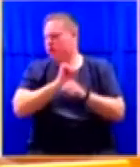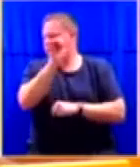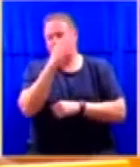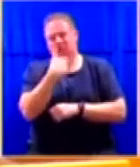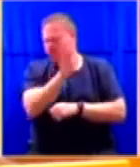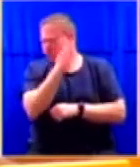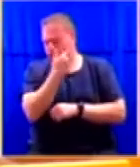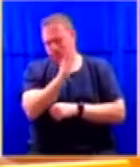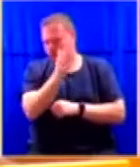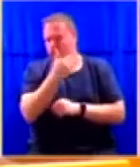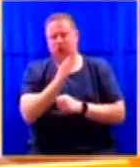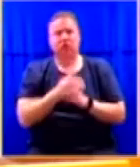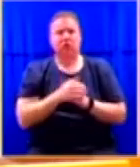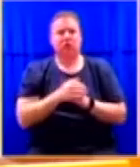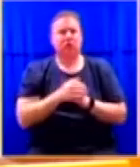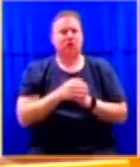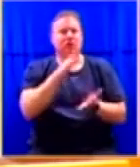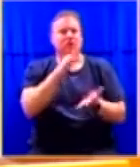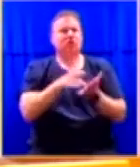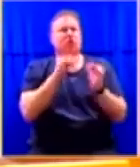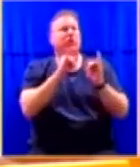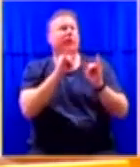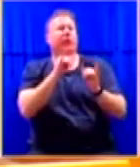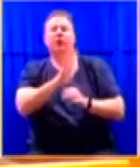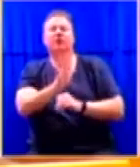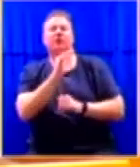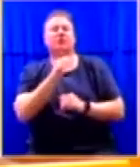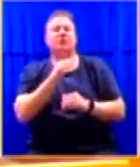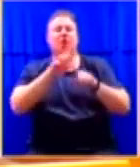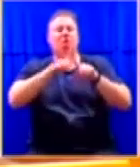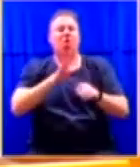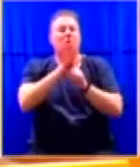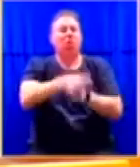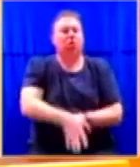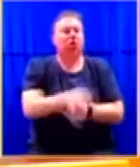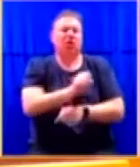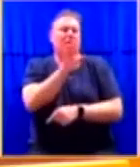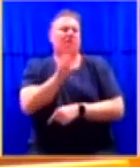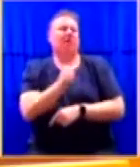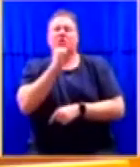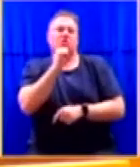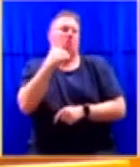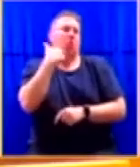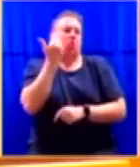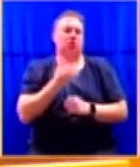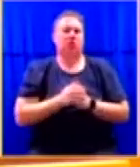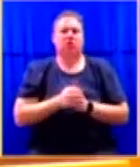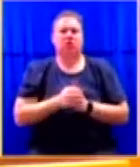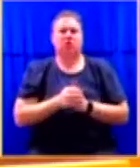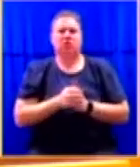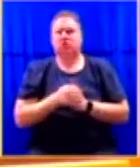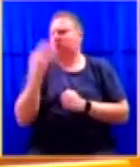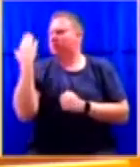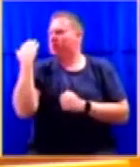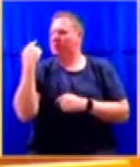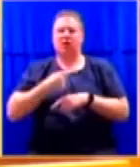to reject adverse conditions. And we've continued to do precisely that. The other day, Minister of Finance